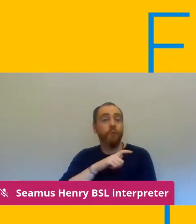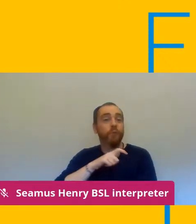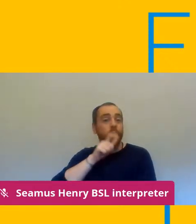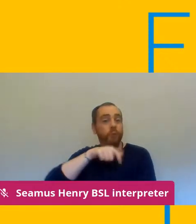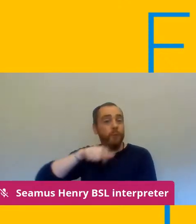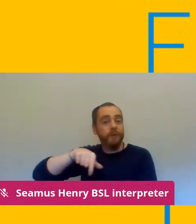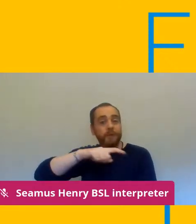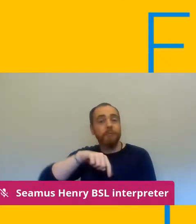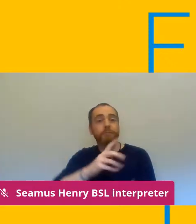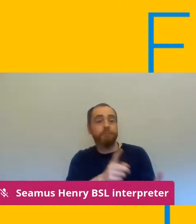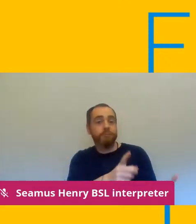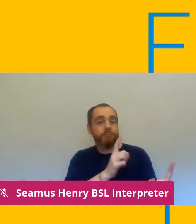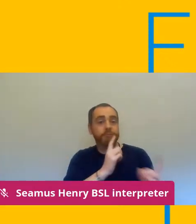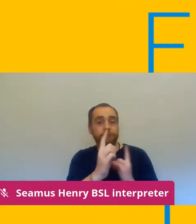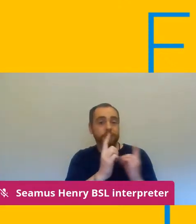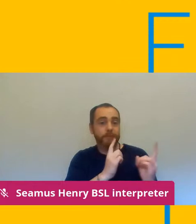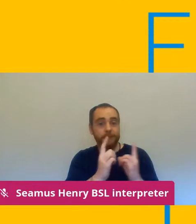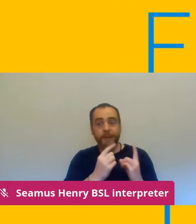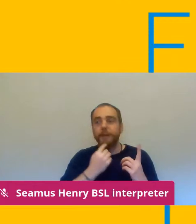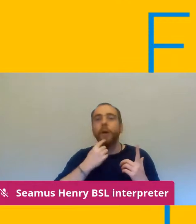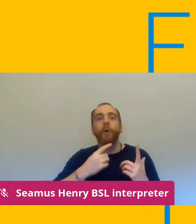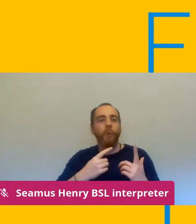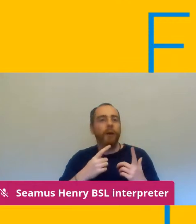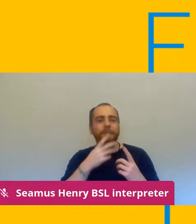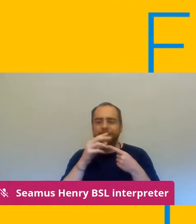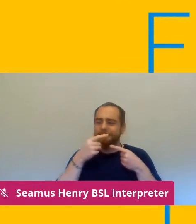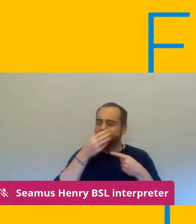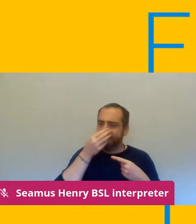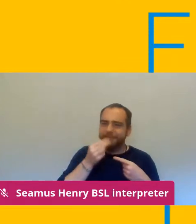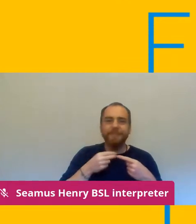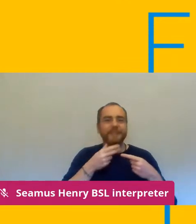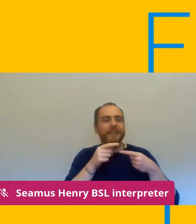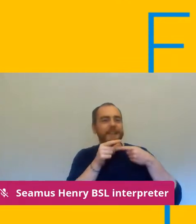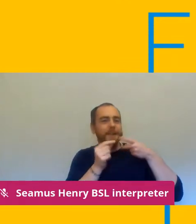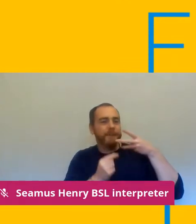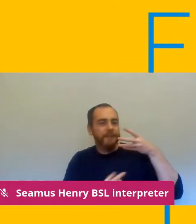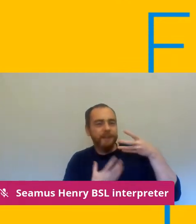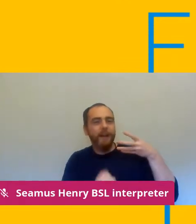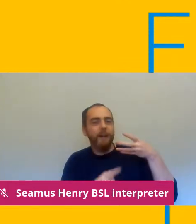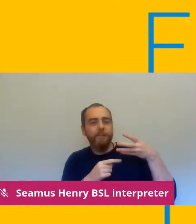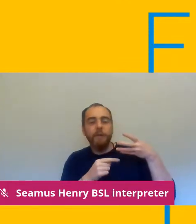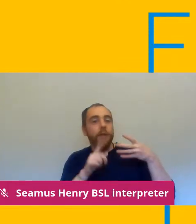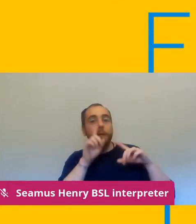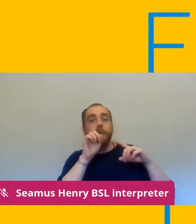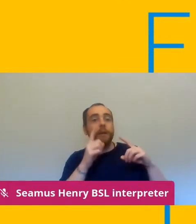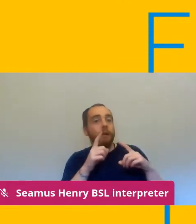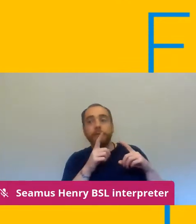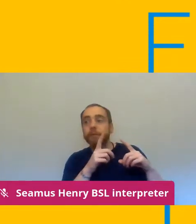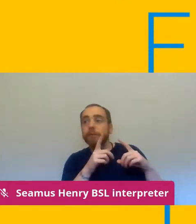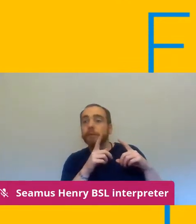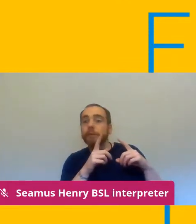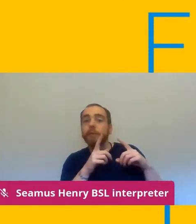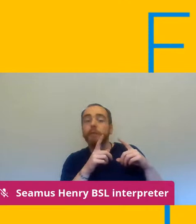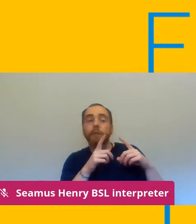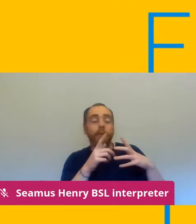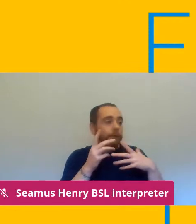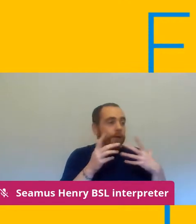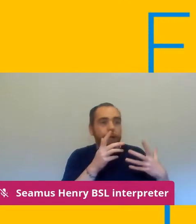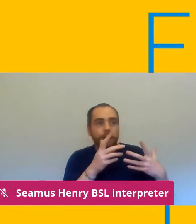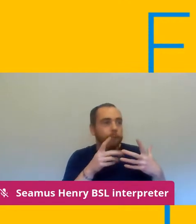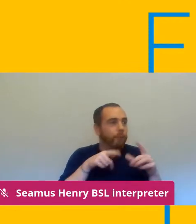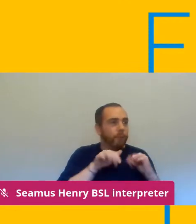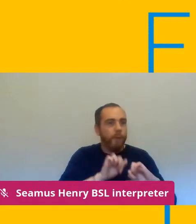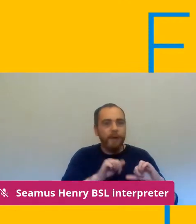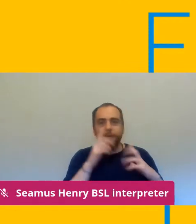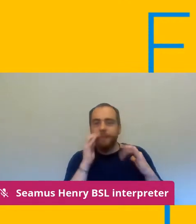but actually we can't get confirmed cases and we can't do anything until public health have confirmed that we do have a confirmed case so while college